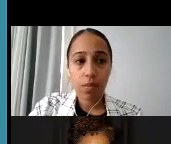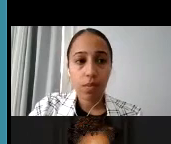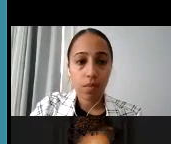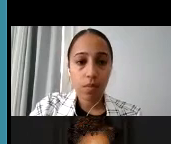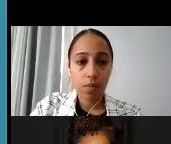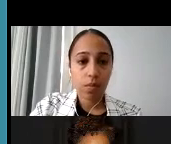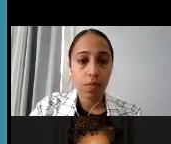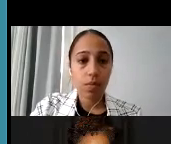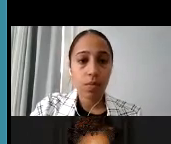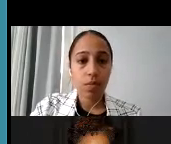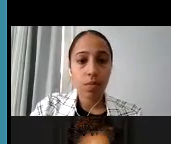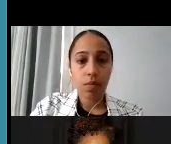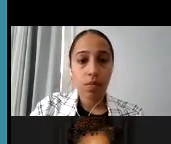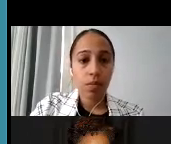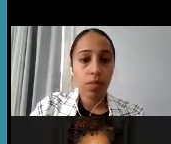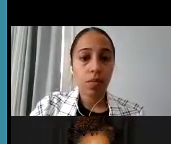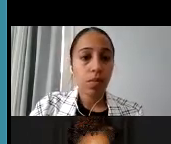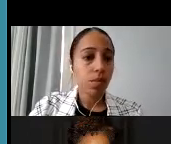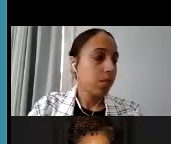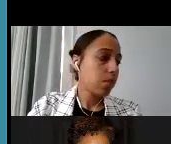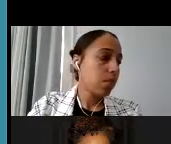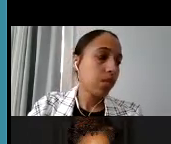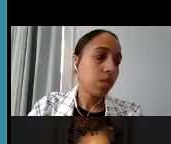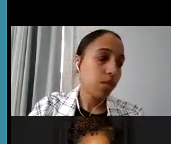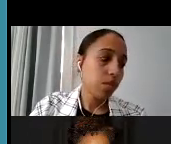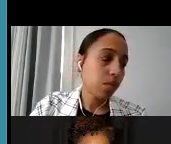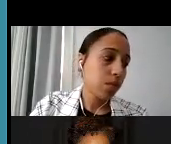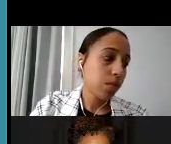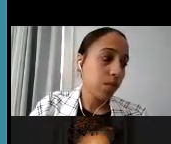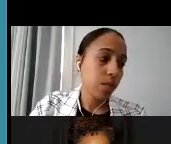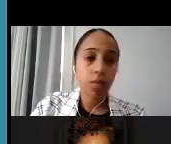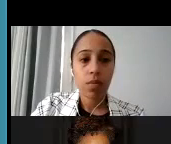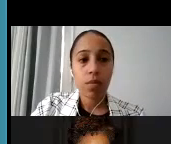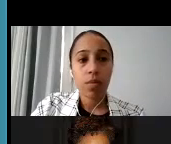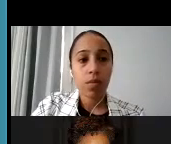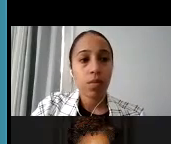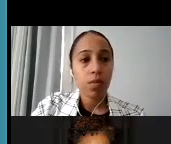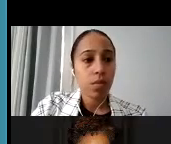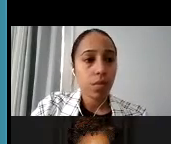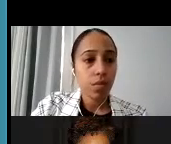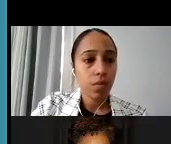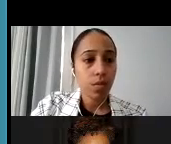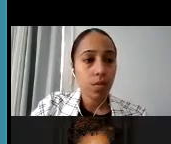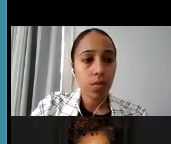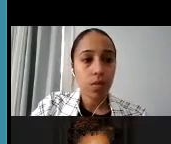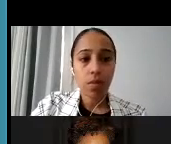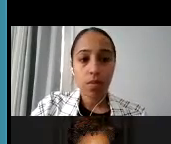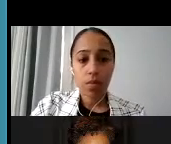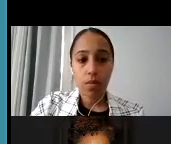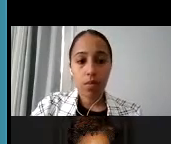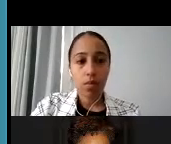So here, as a reminder, we have what the EJ population definition is currently,